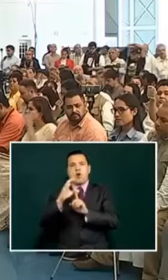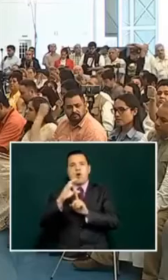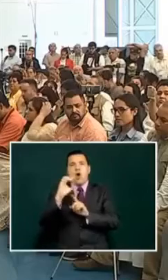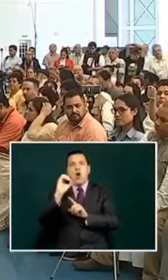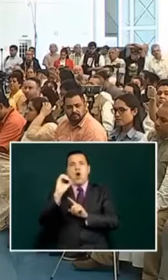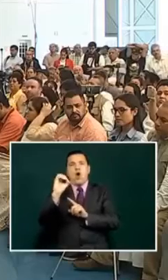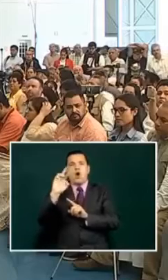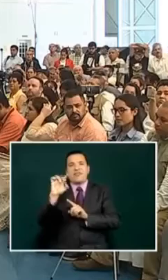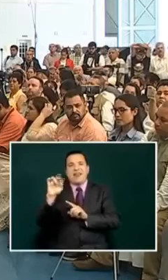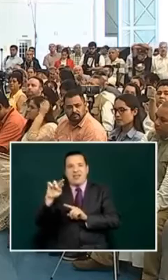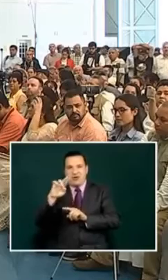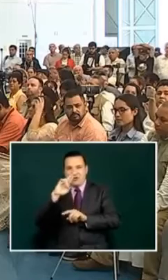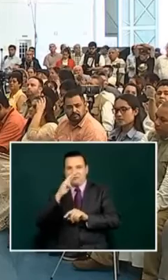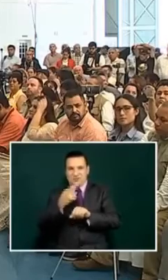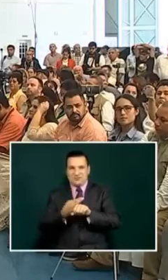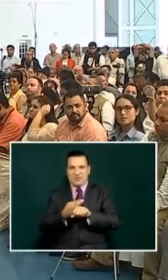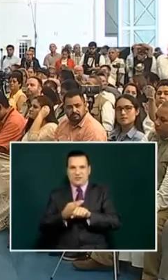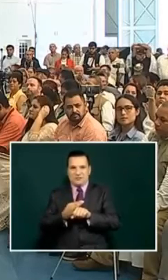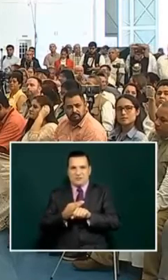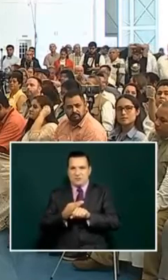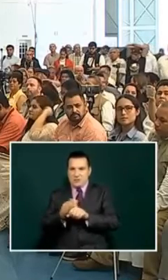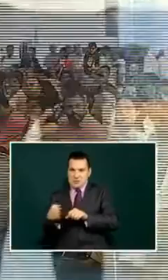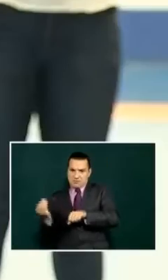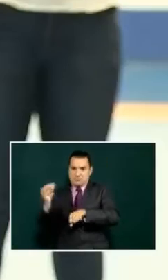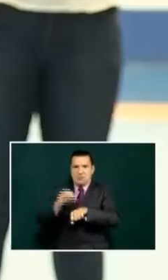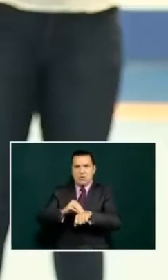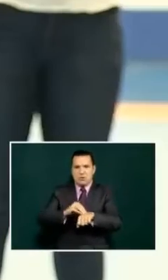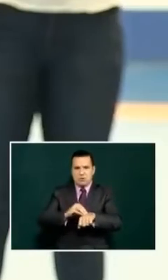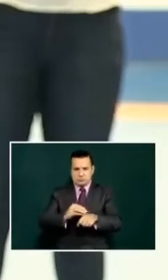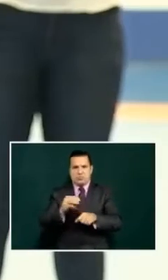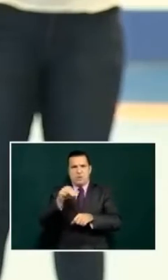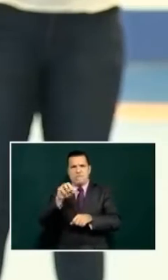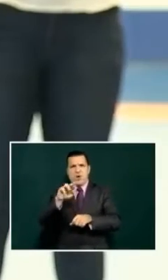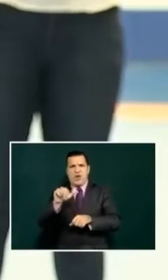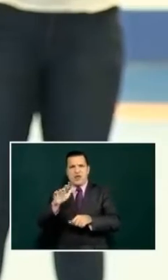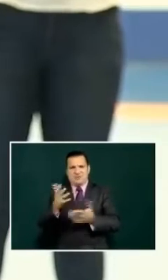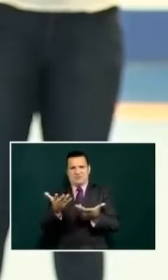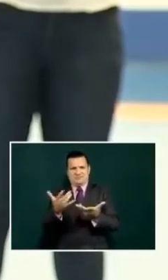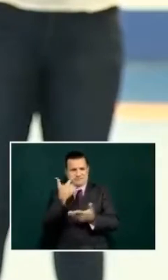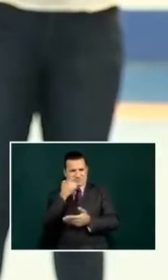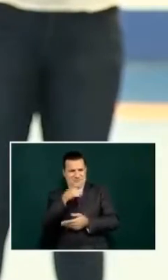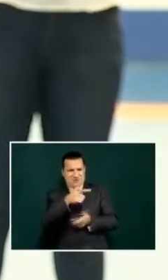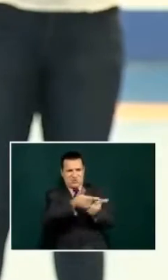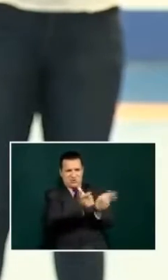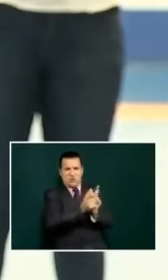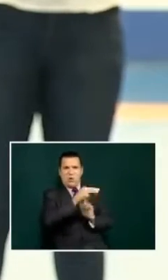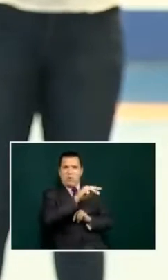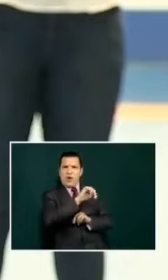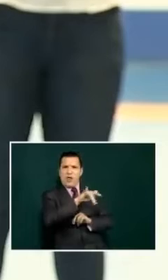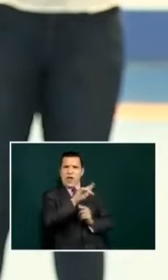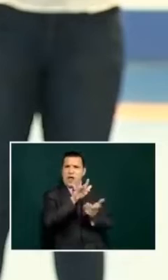he he assigned uh something about